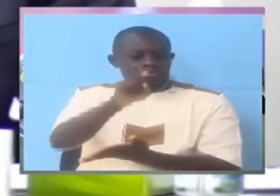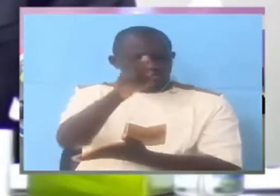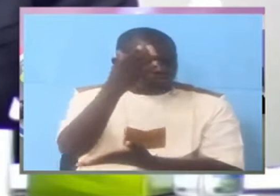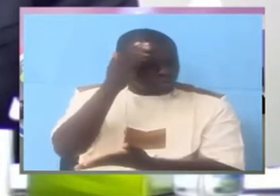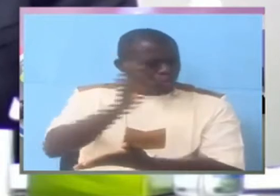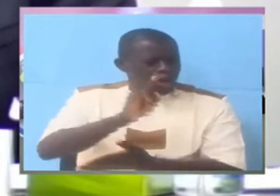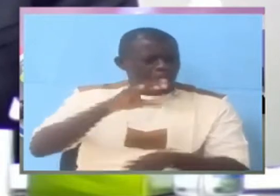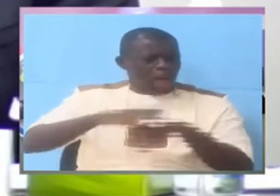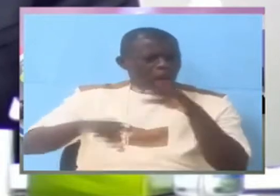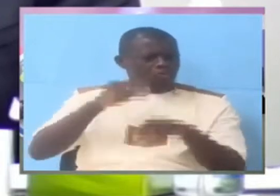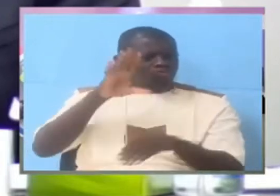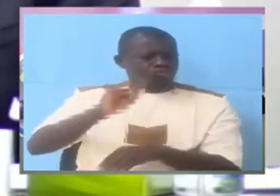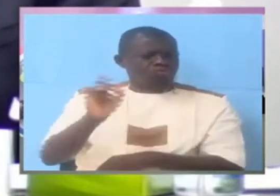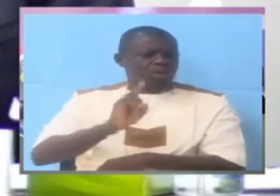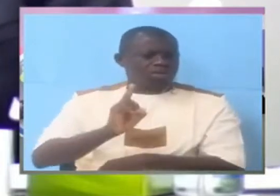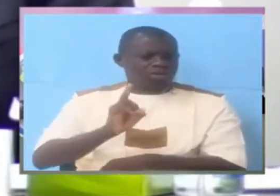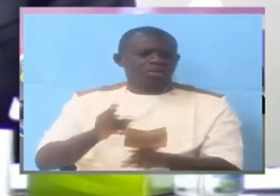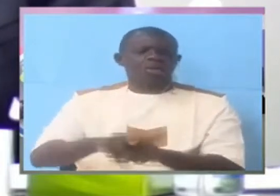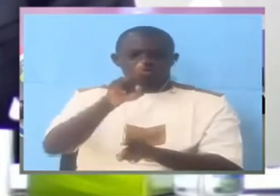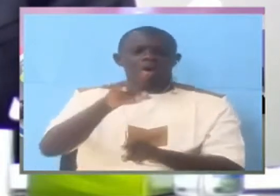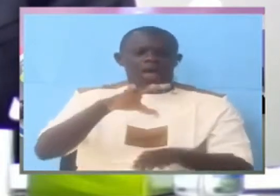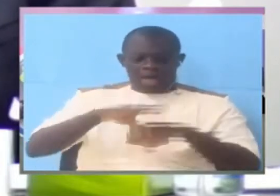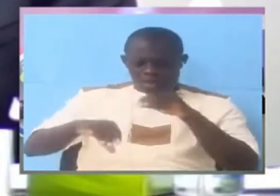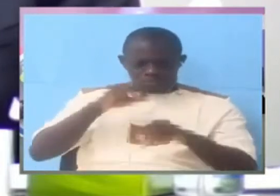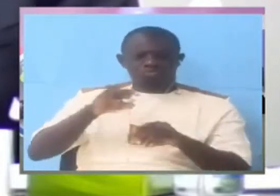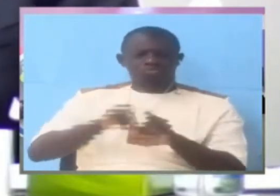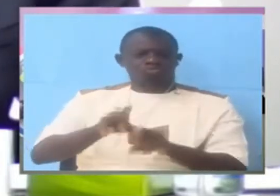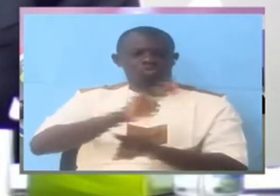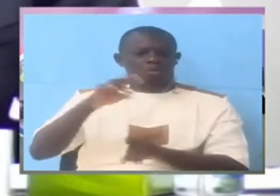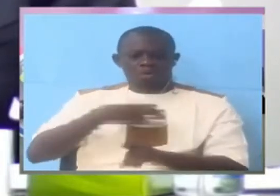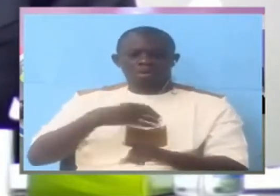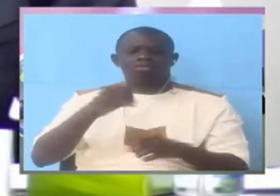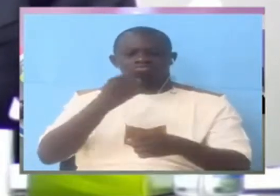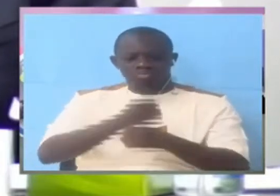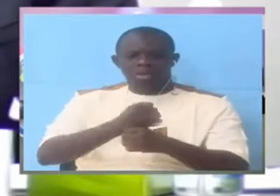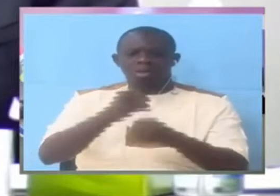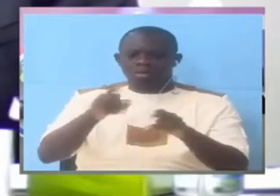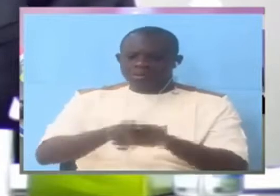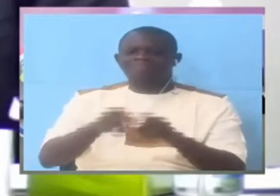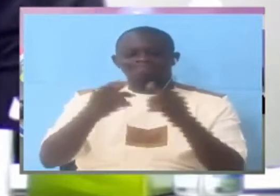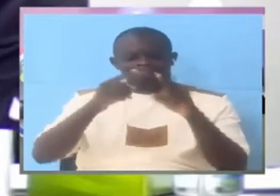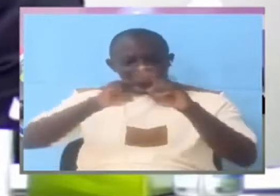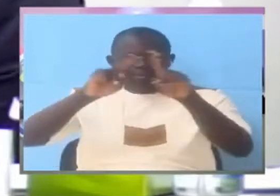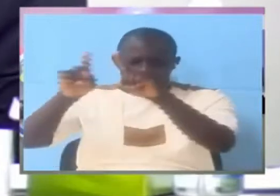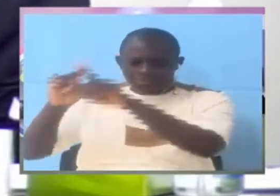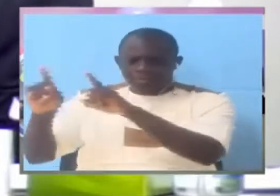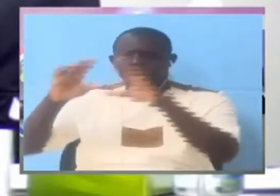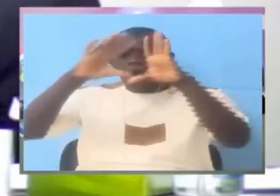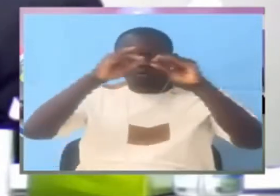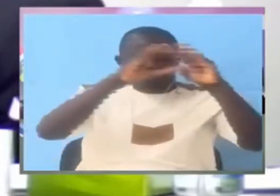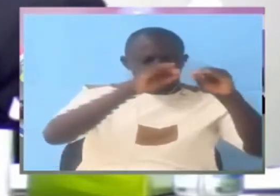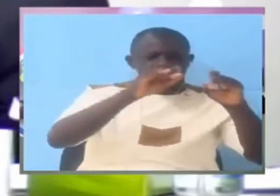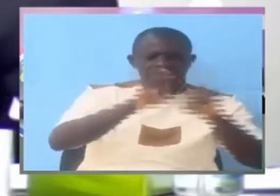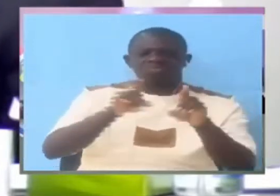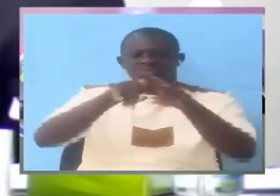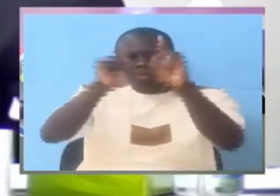are avoiding to enumerate the functions of the various departments because it would show